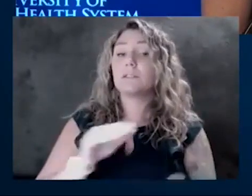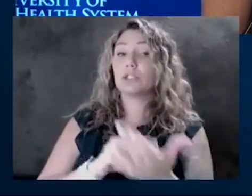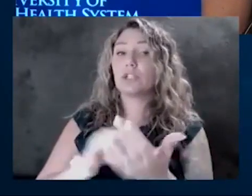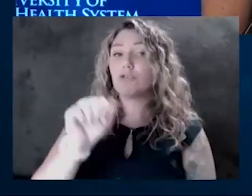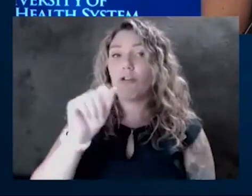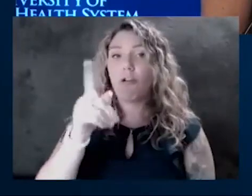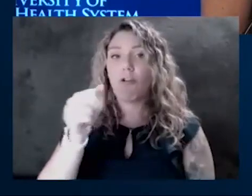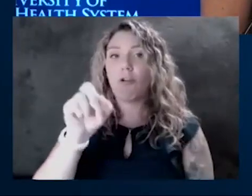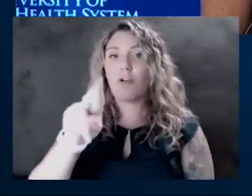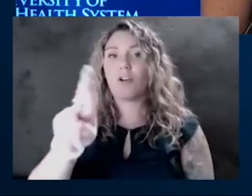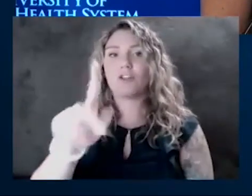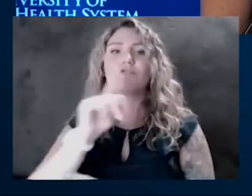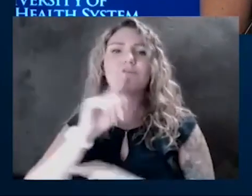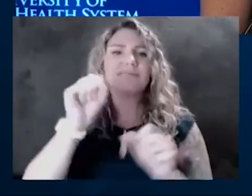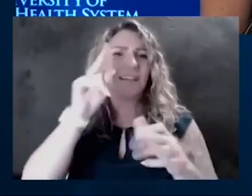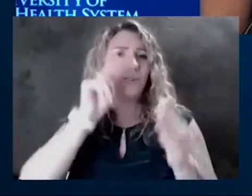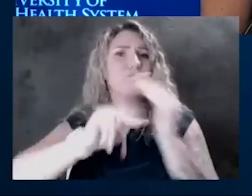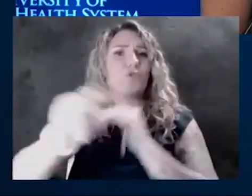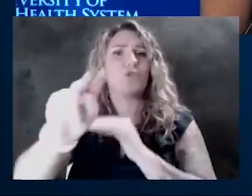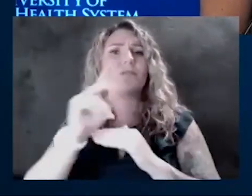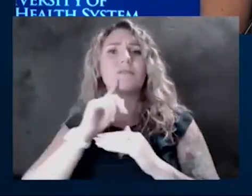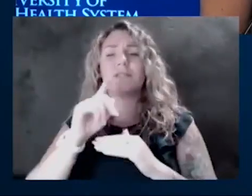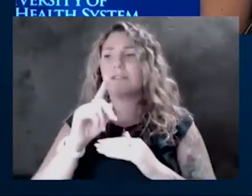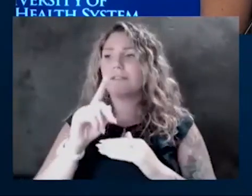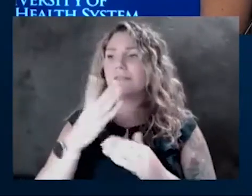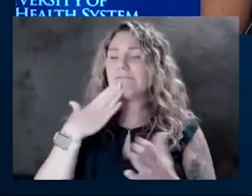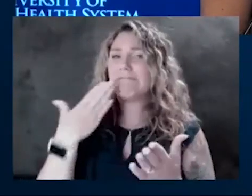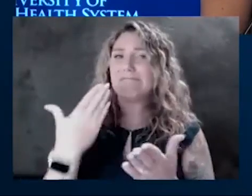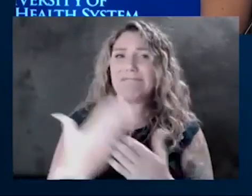is it too late to have a good holiday season?